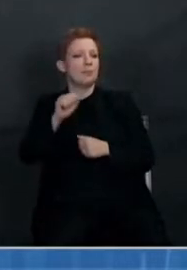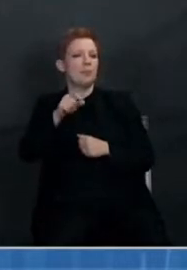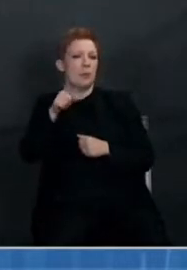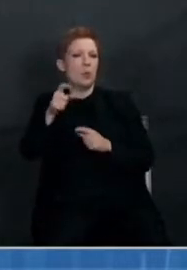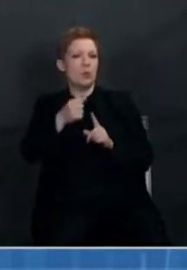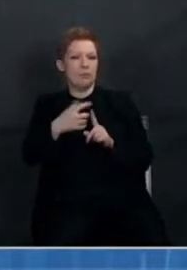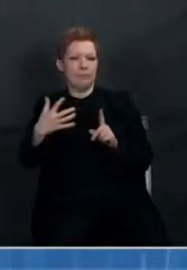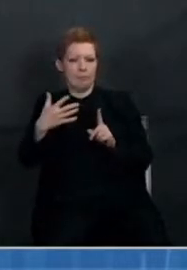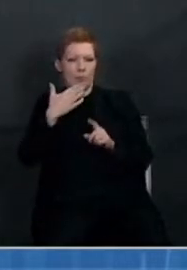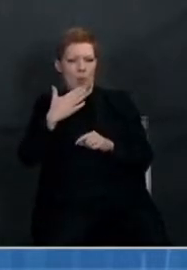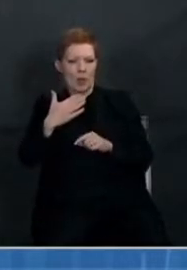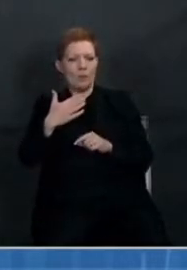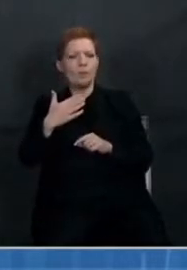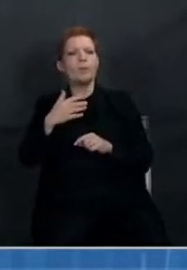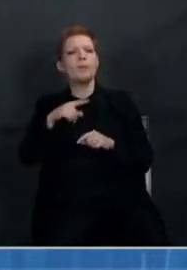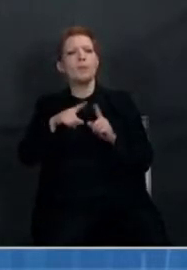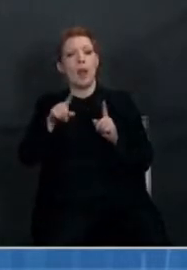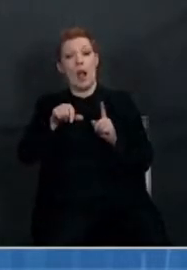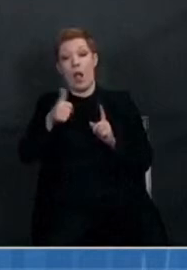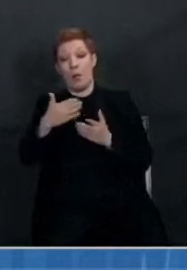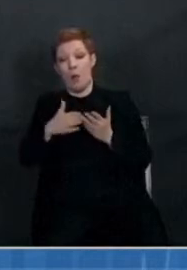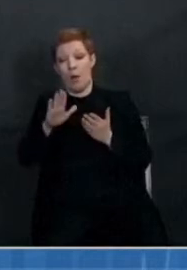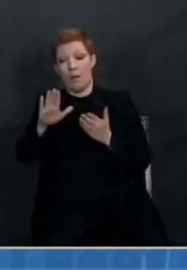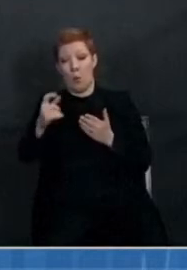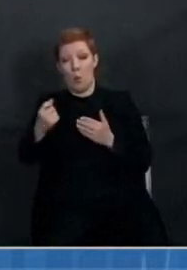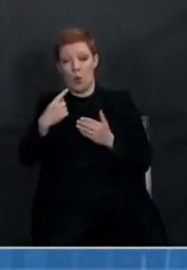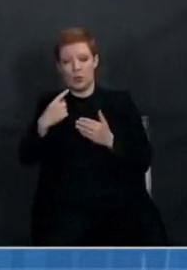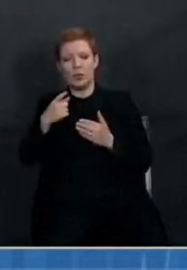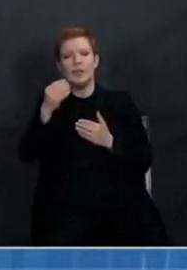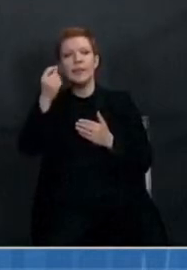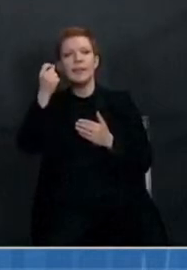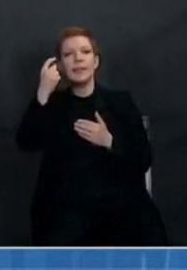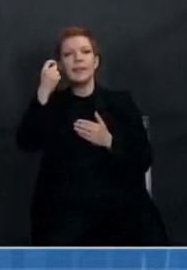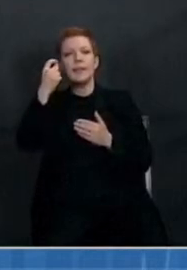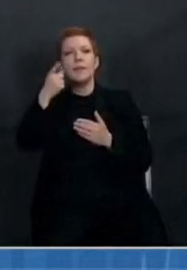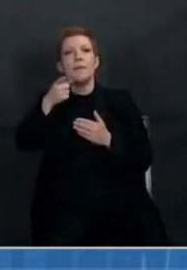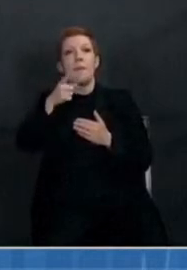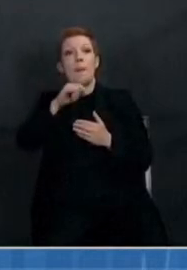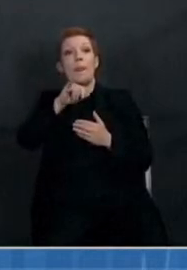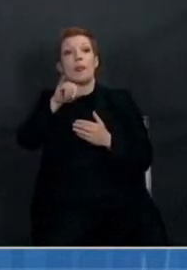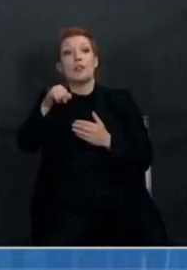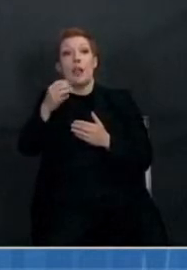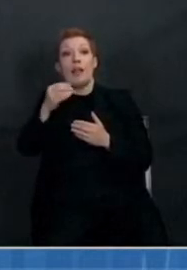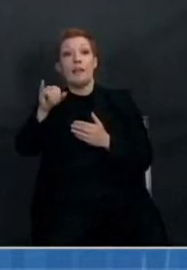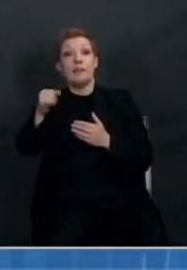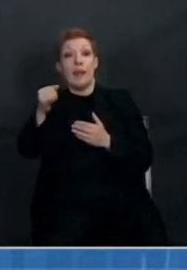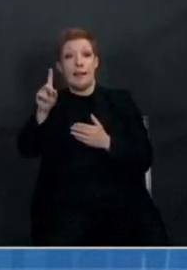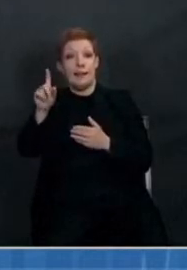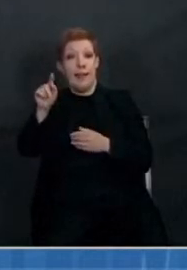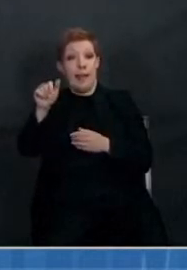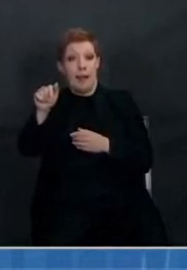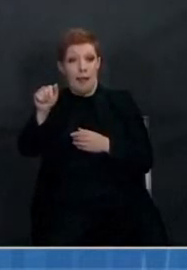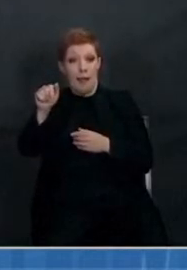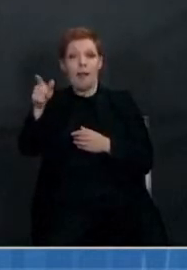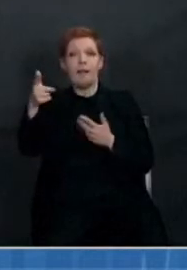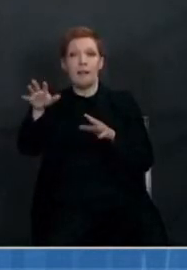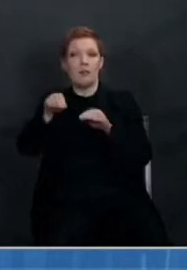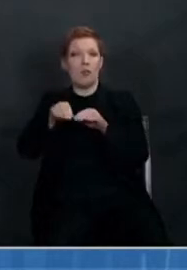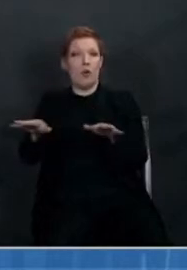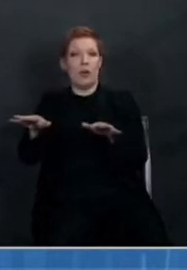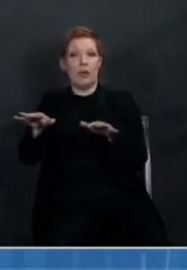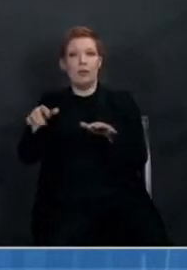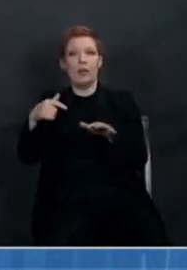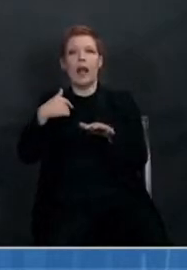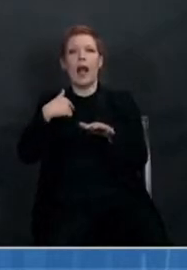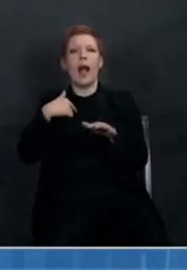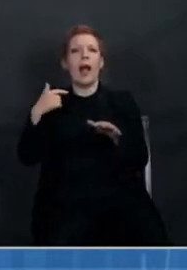Well, Andy, let me take the other part of the question. I mean, certainly when the J&J data were rolled out that I actually made a